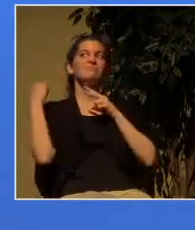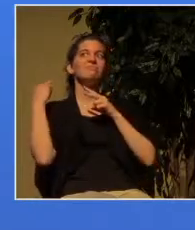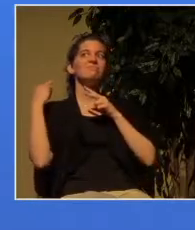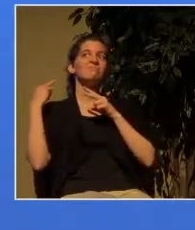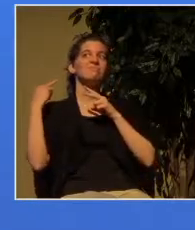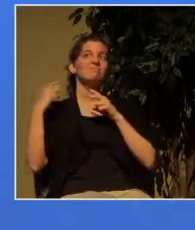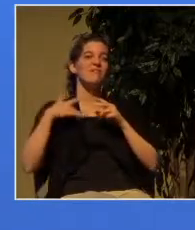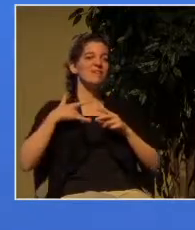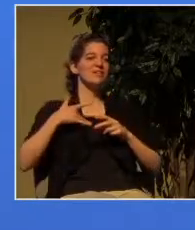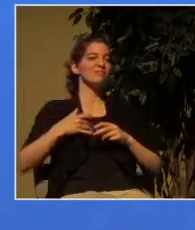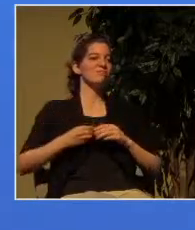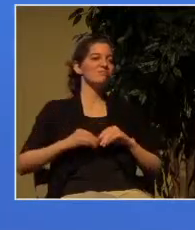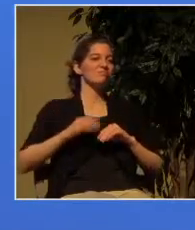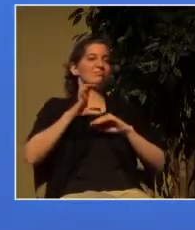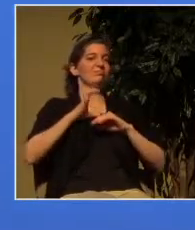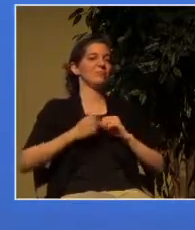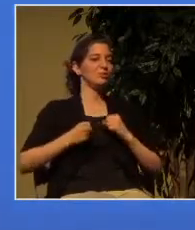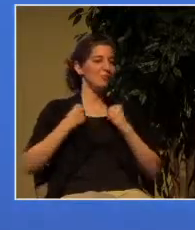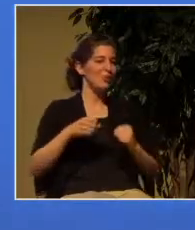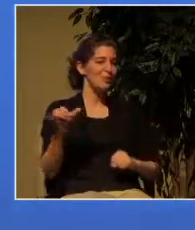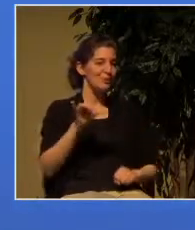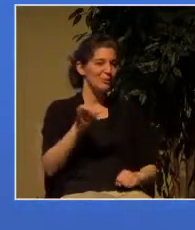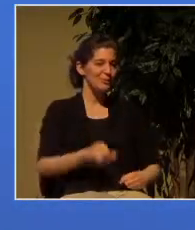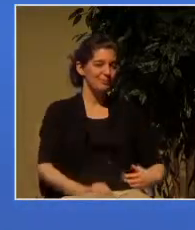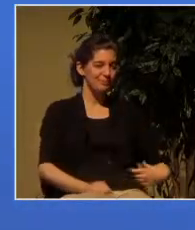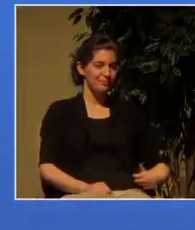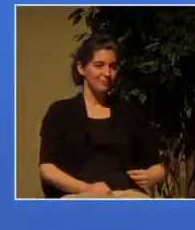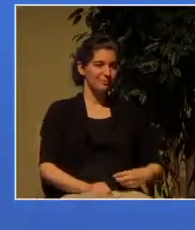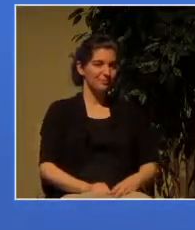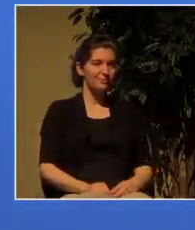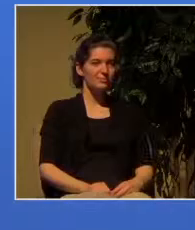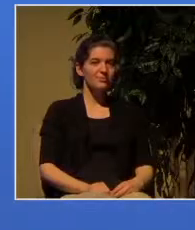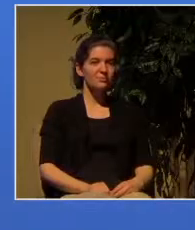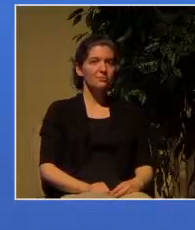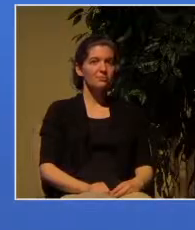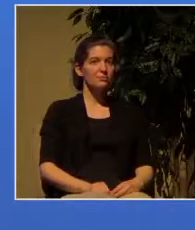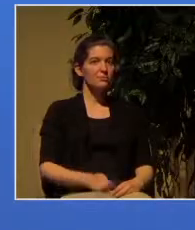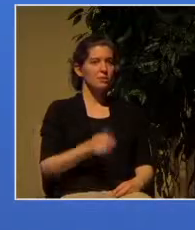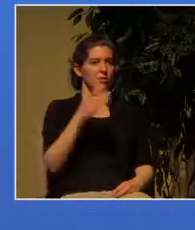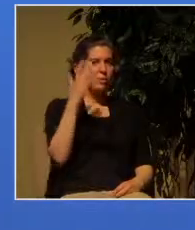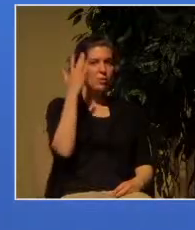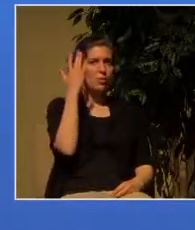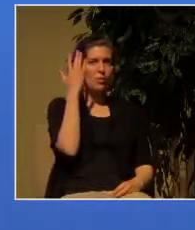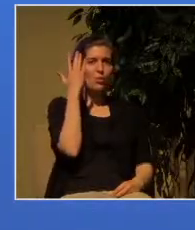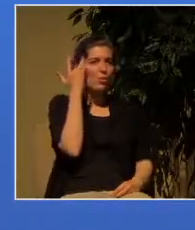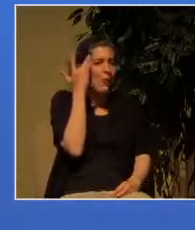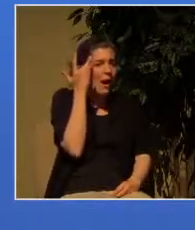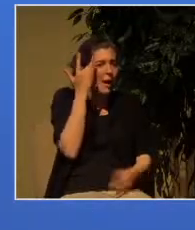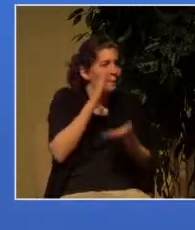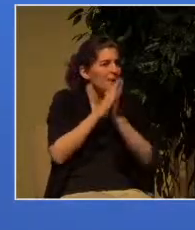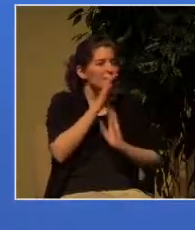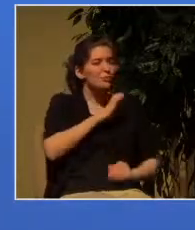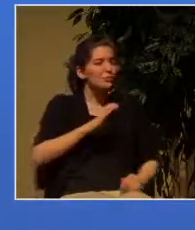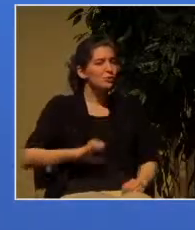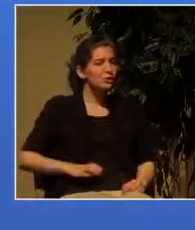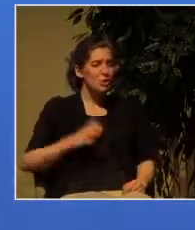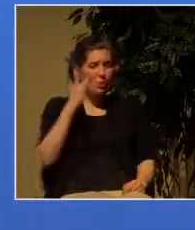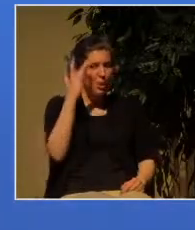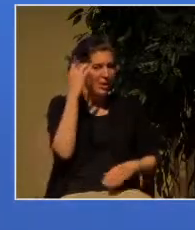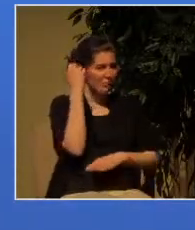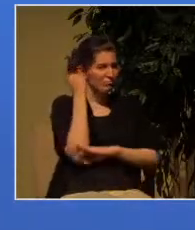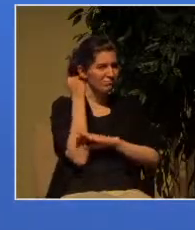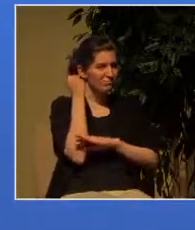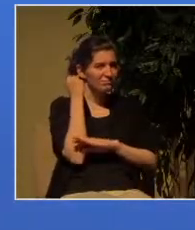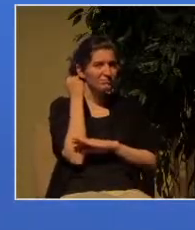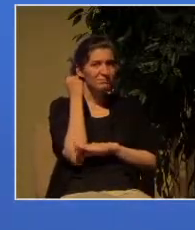why stand firm? well the answer of course you don't have to be too brilliant to figure that one out is the two